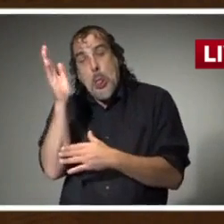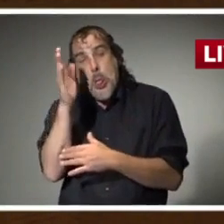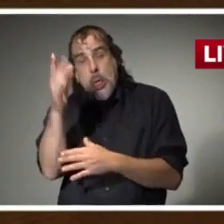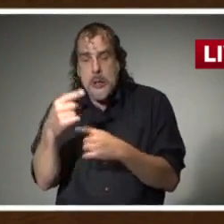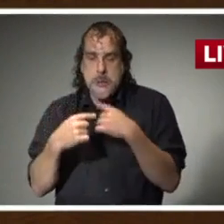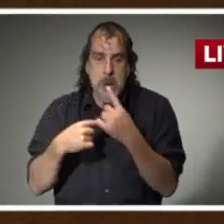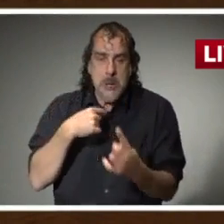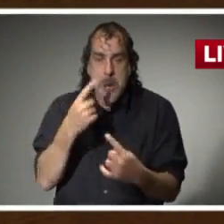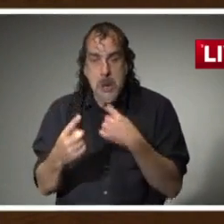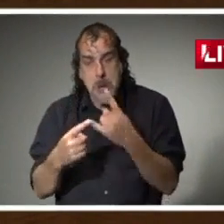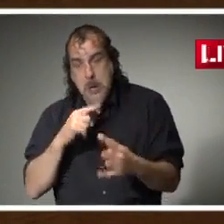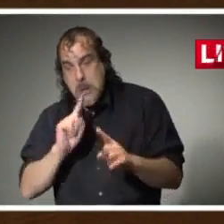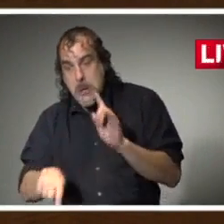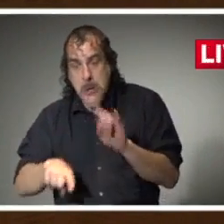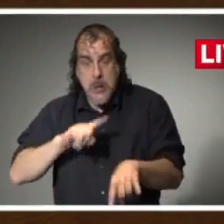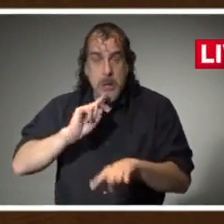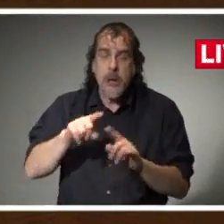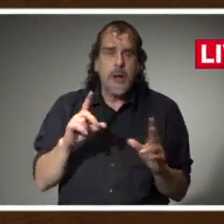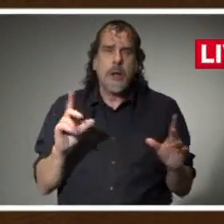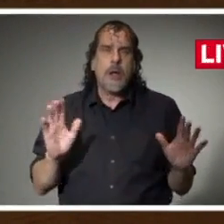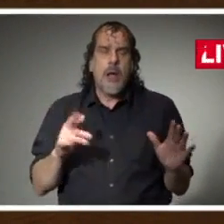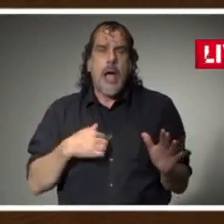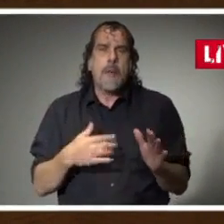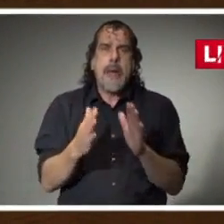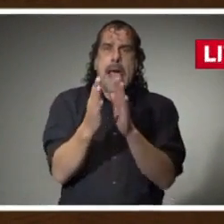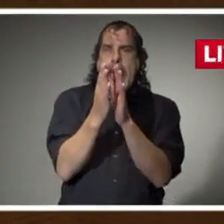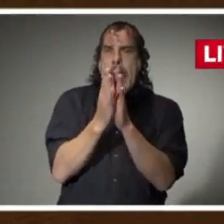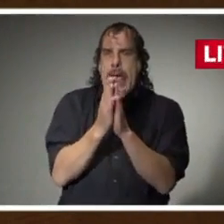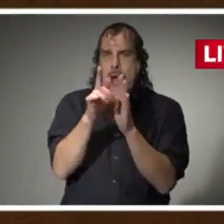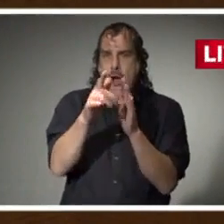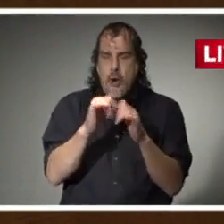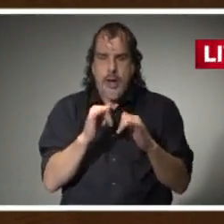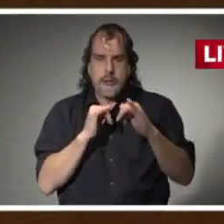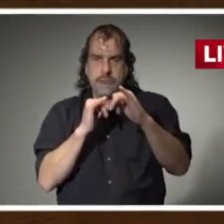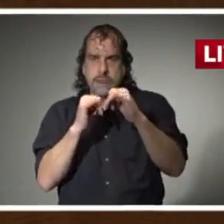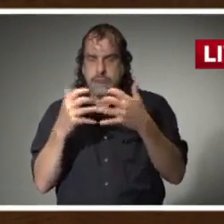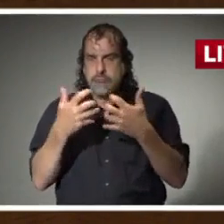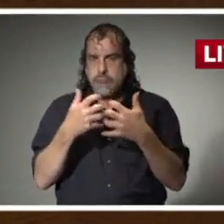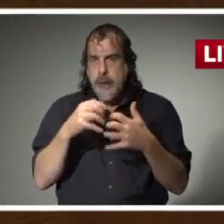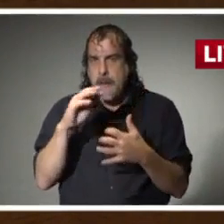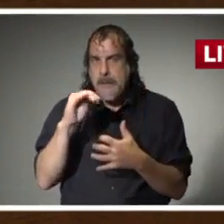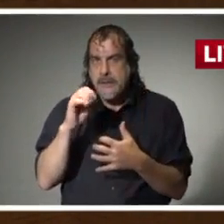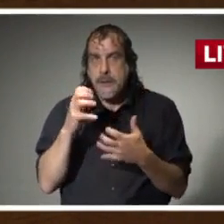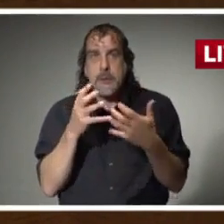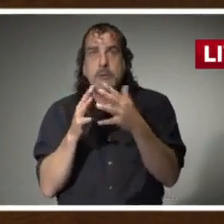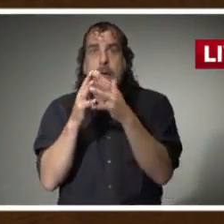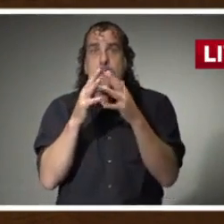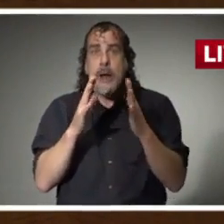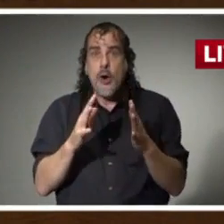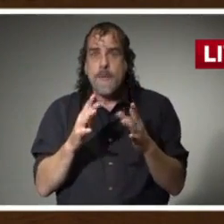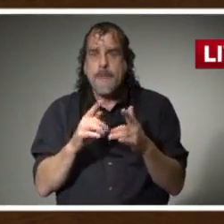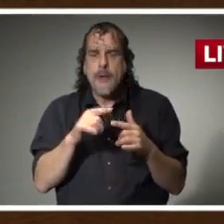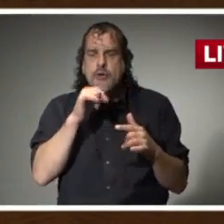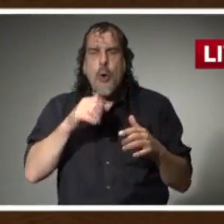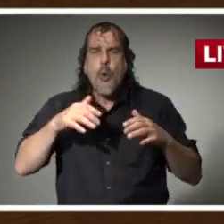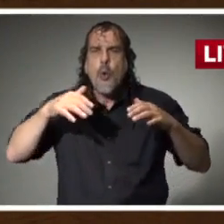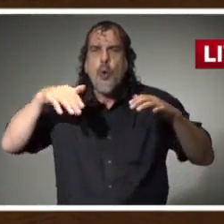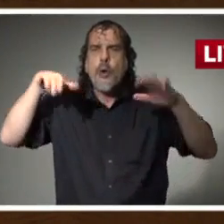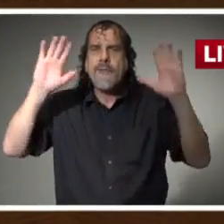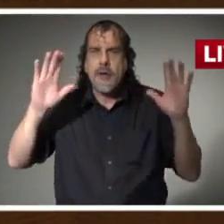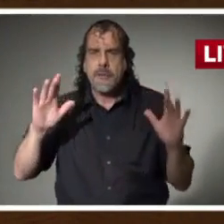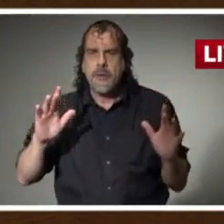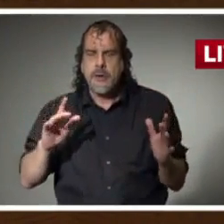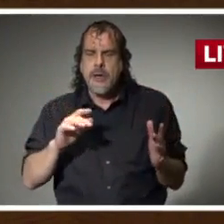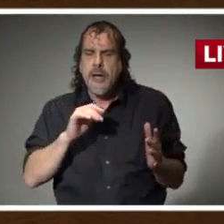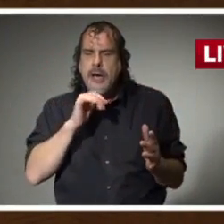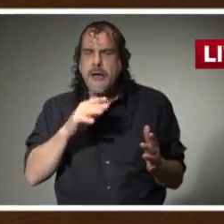I'm asking you as a fellow Mississippian and as a fellow American, please do not give up and please